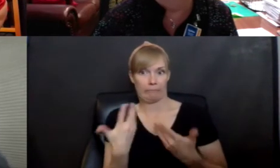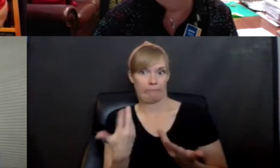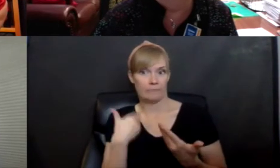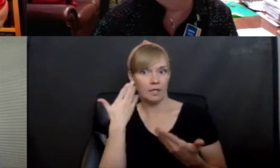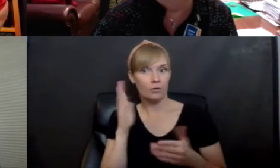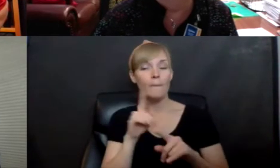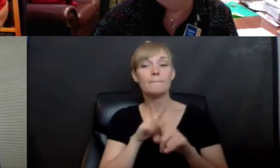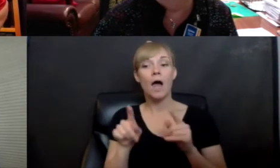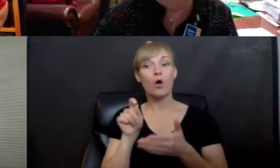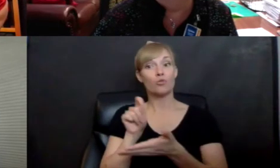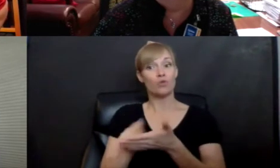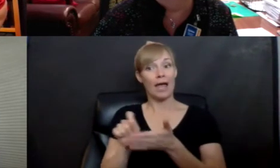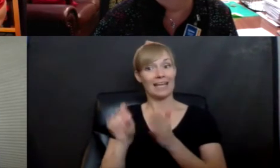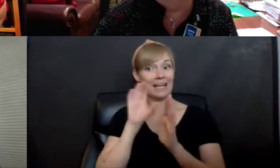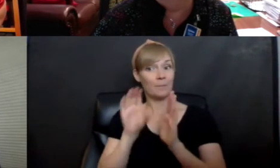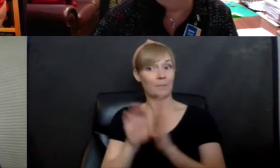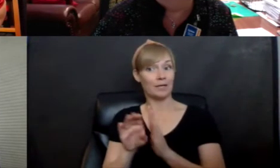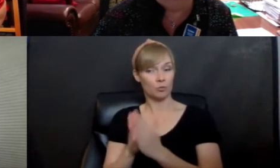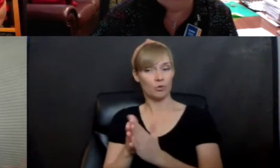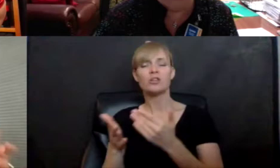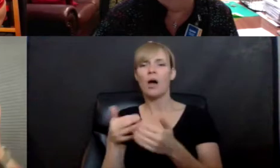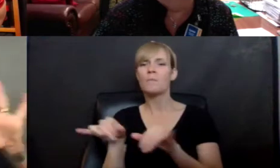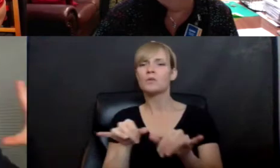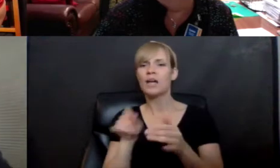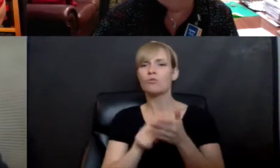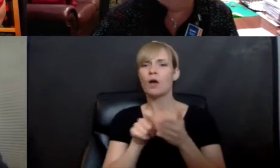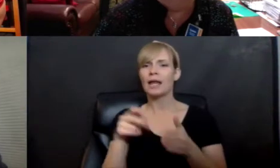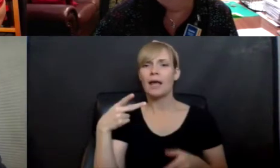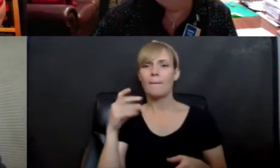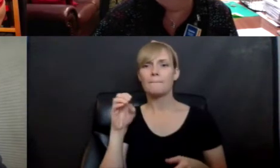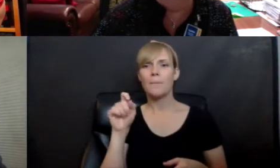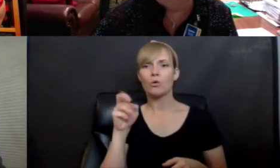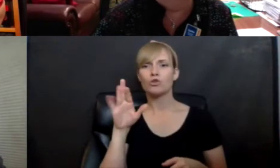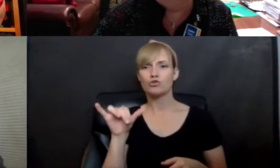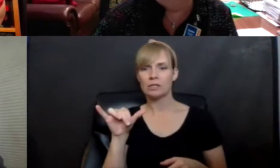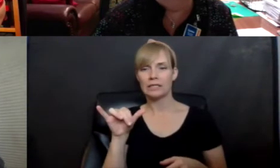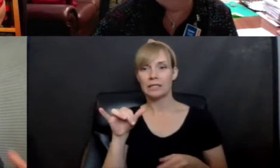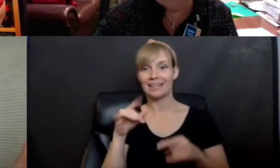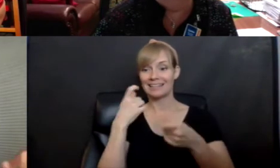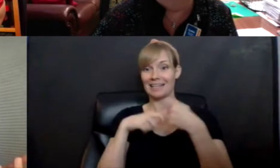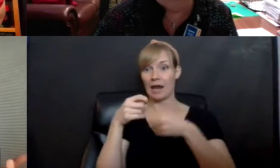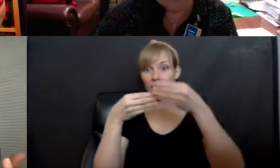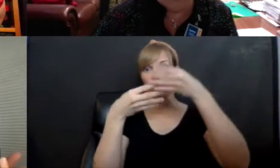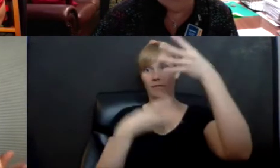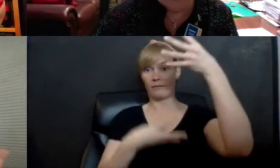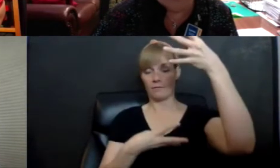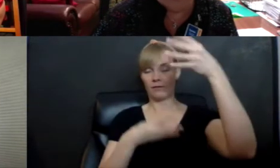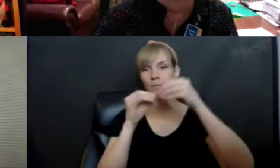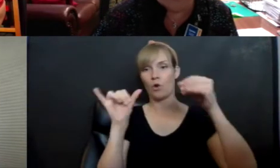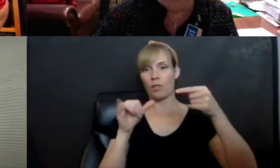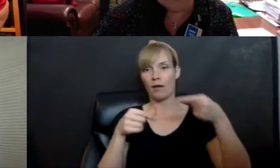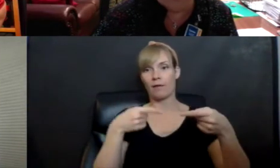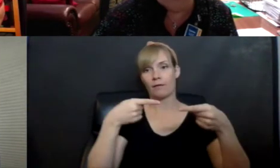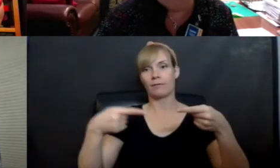picture books is a lot like writing poetry, like a poem that goes across all of the pages. So I have more experience writing